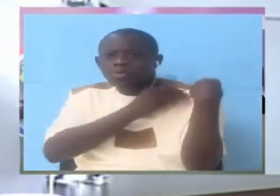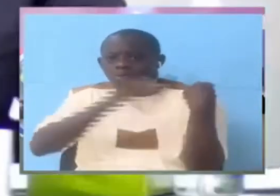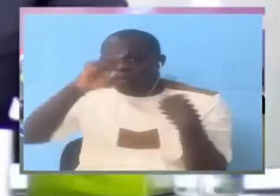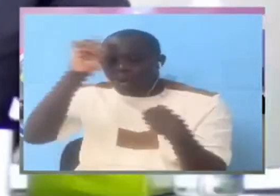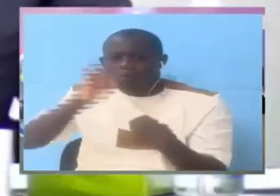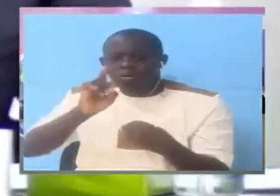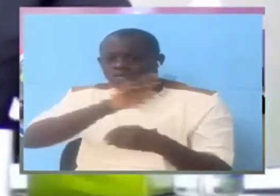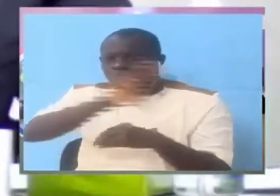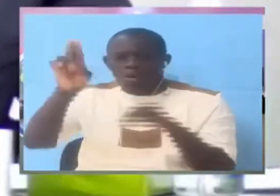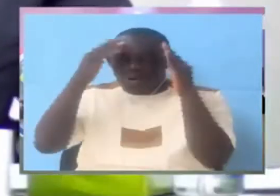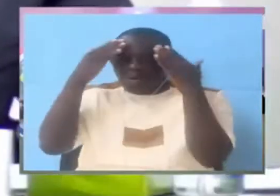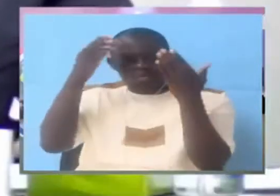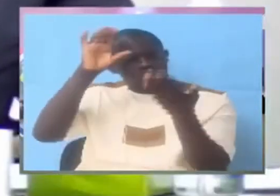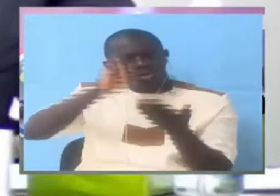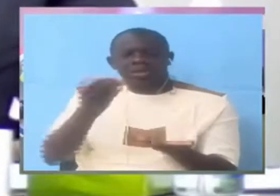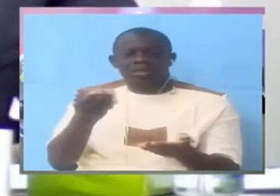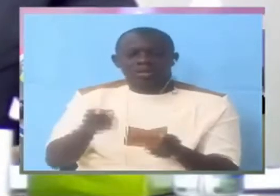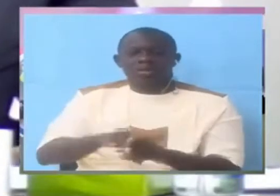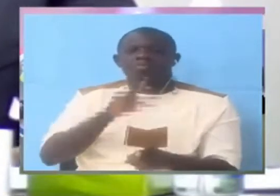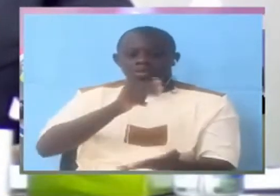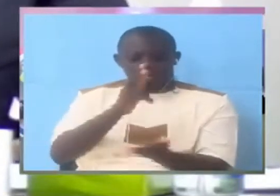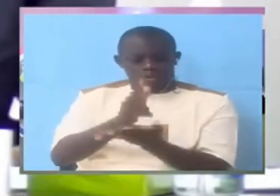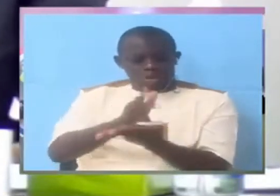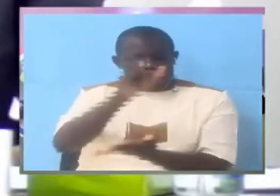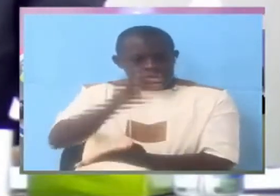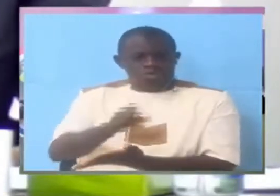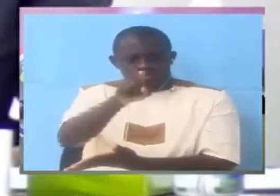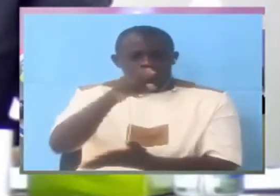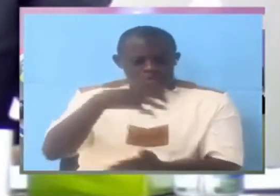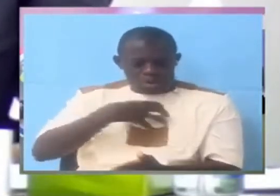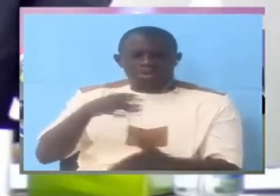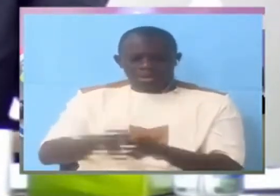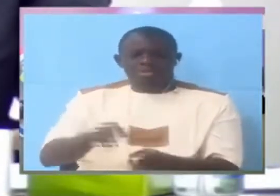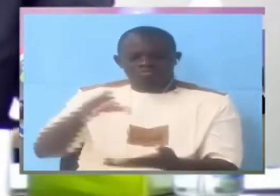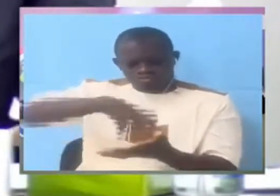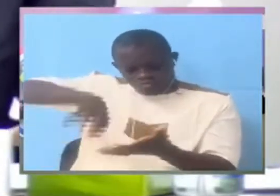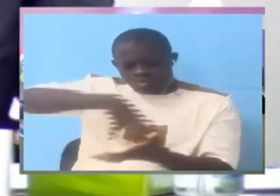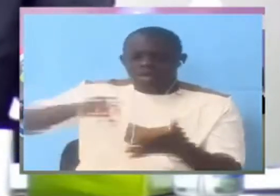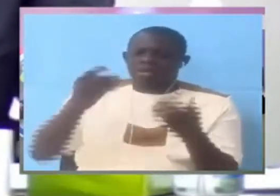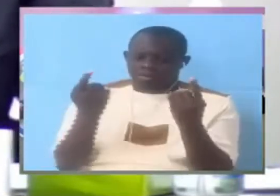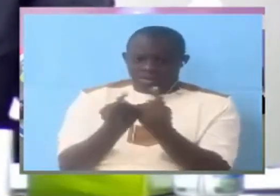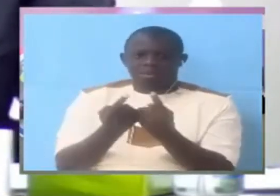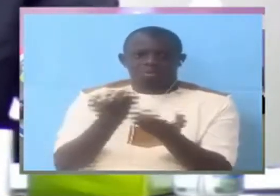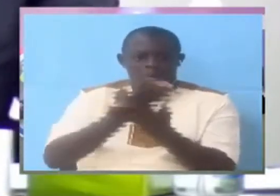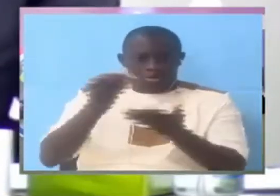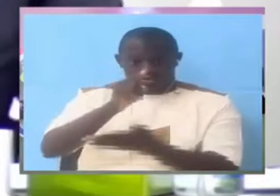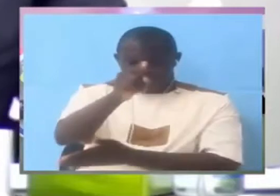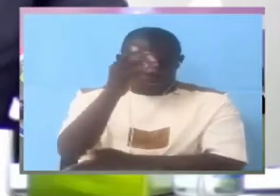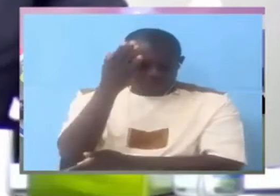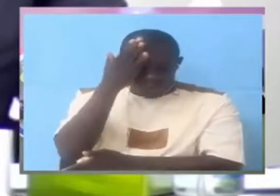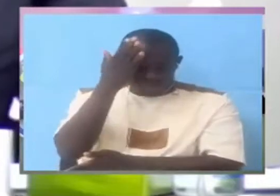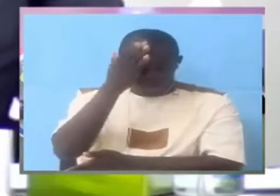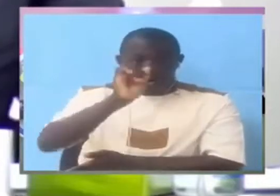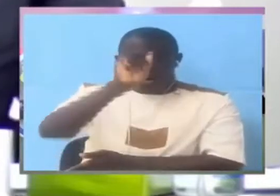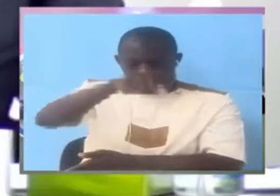Witness I put it to you that you are trying to muddy the waters because you know that it was your unit that